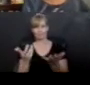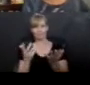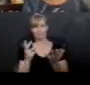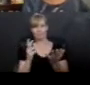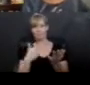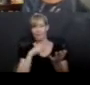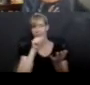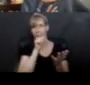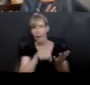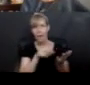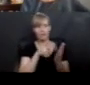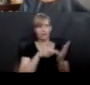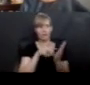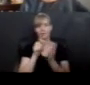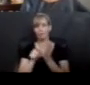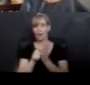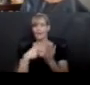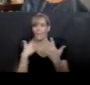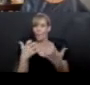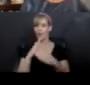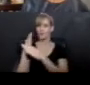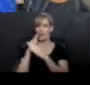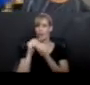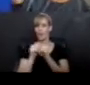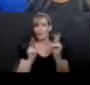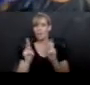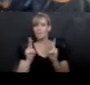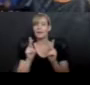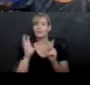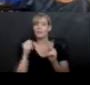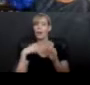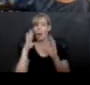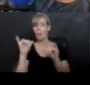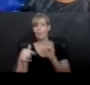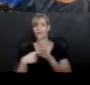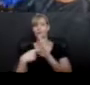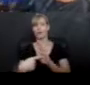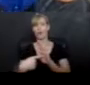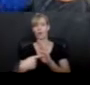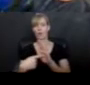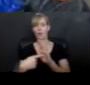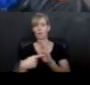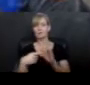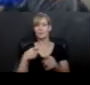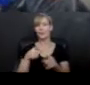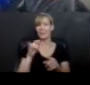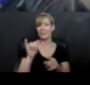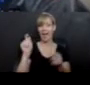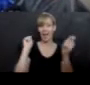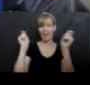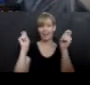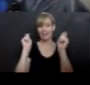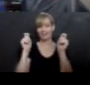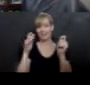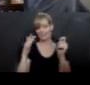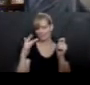love for me, right? So that I hope that it comes through and I hope it comes through. This book is like, this is my, my, what do you call